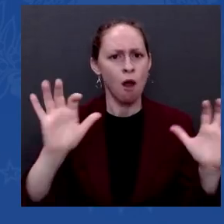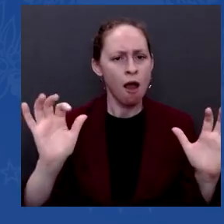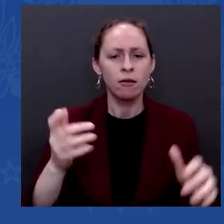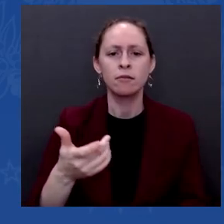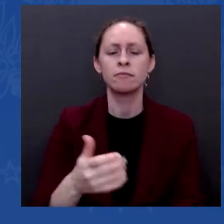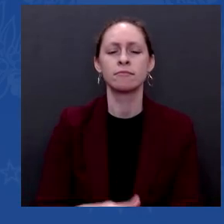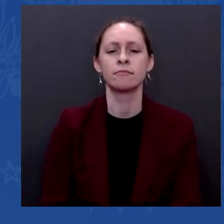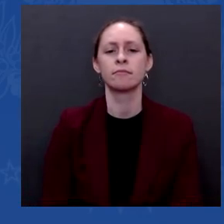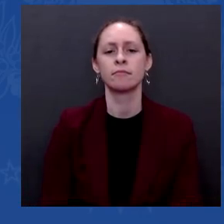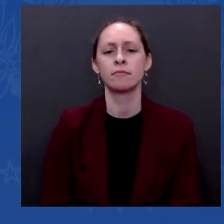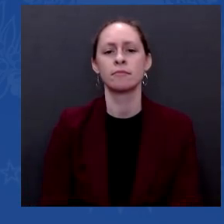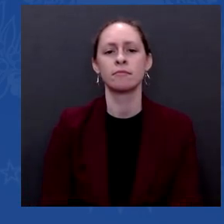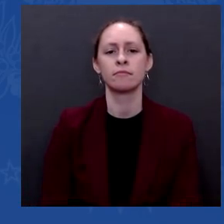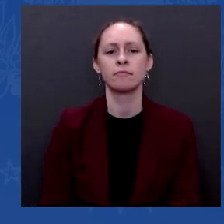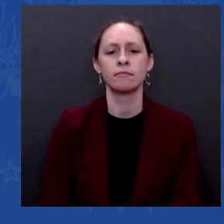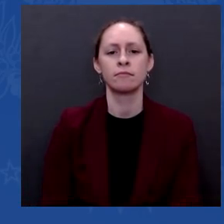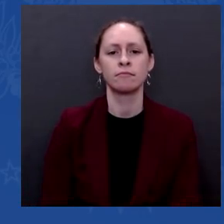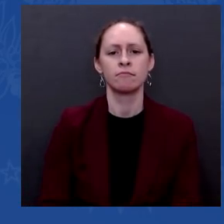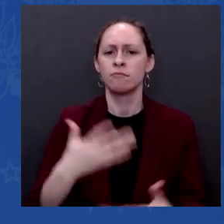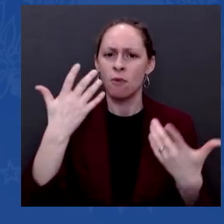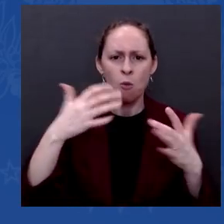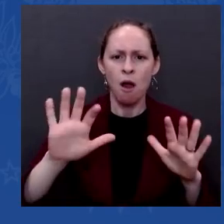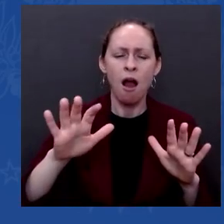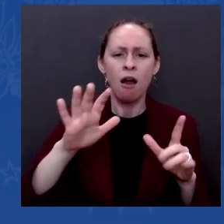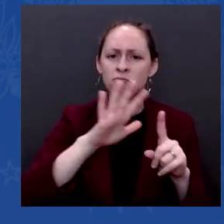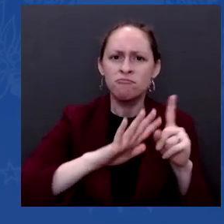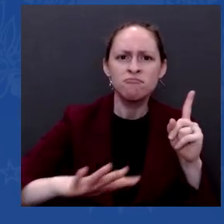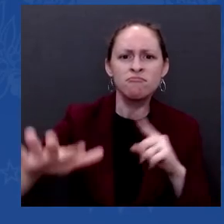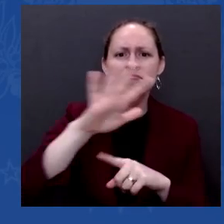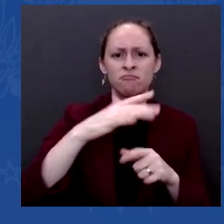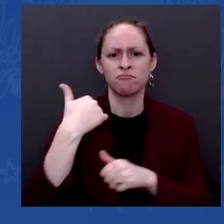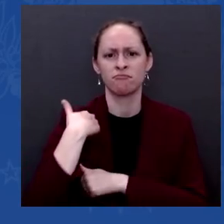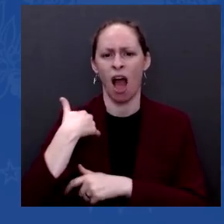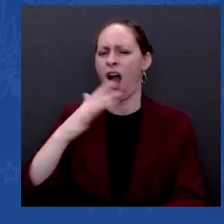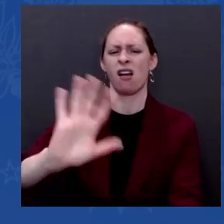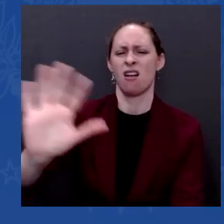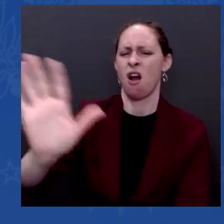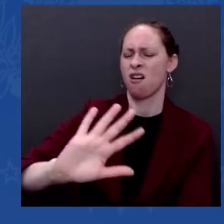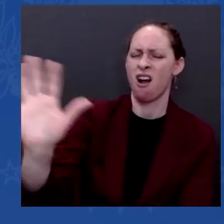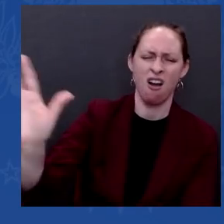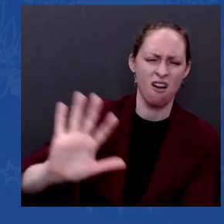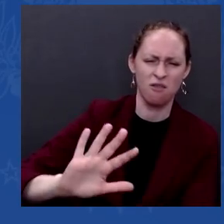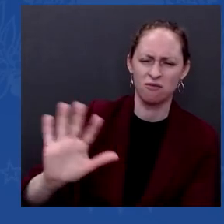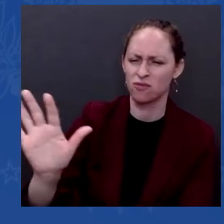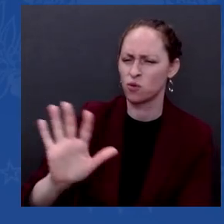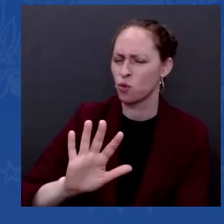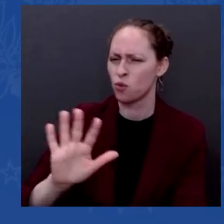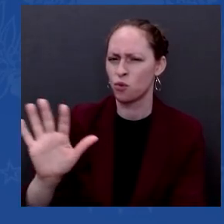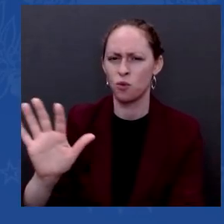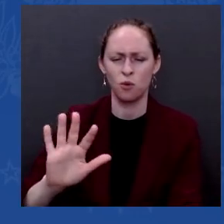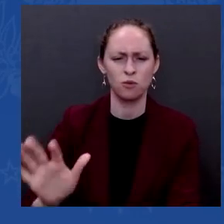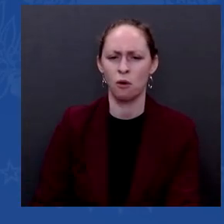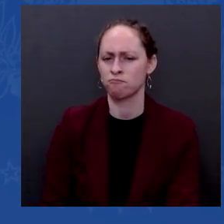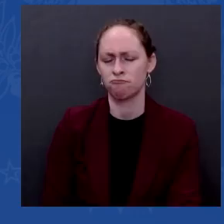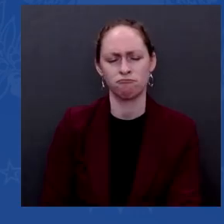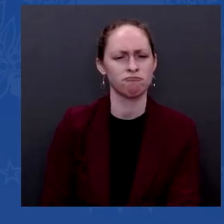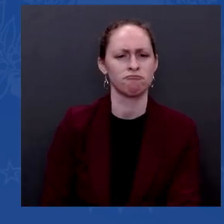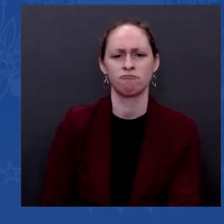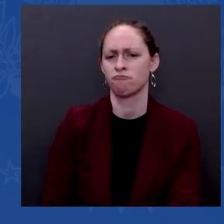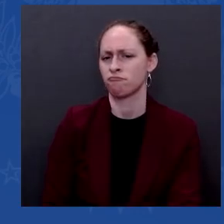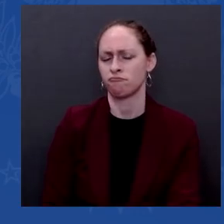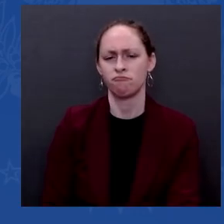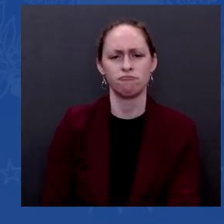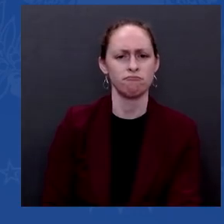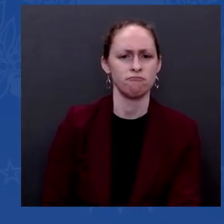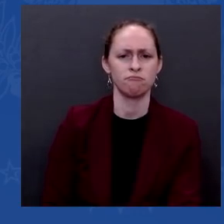No, there's not space for that. We won't permanently station. But the idea we're not going to — we're going to actually increase troop presence in Poland or Romania,